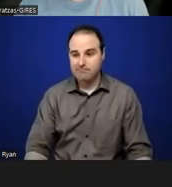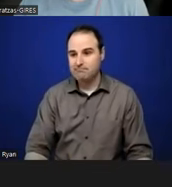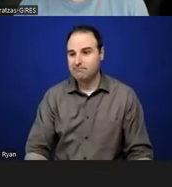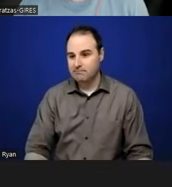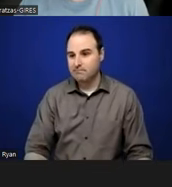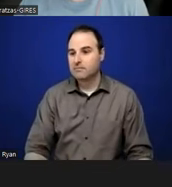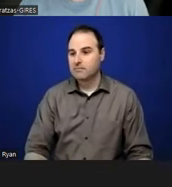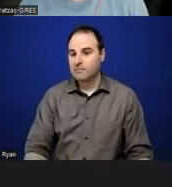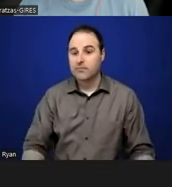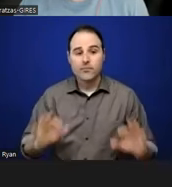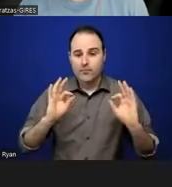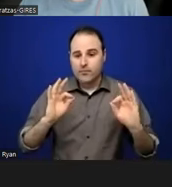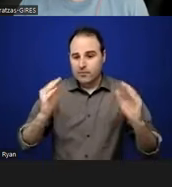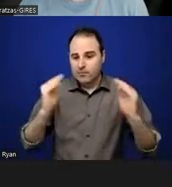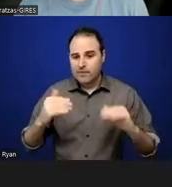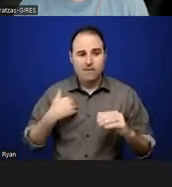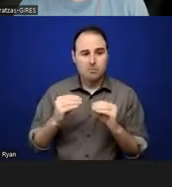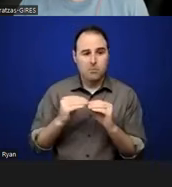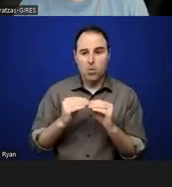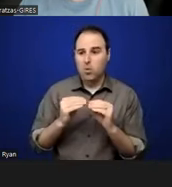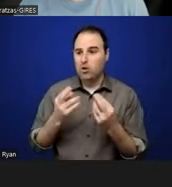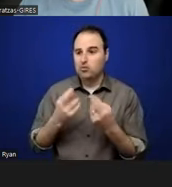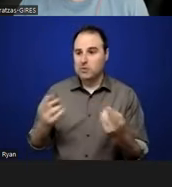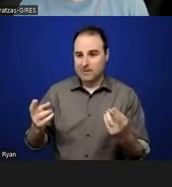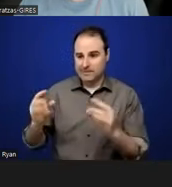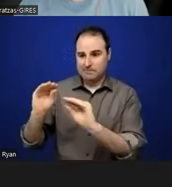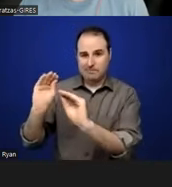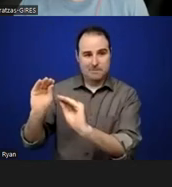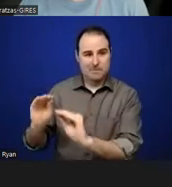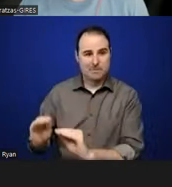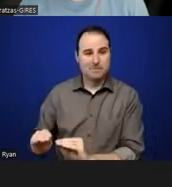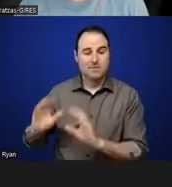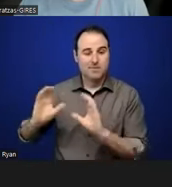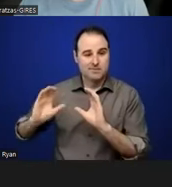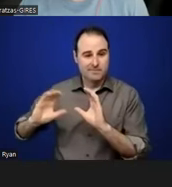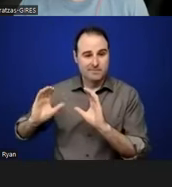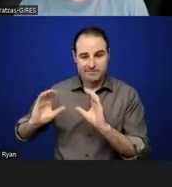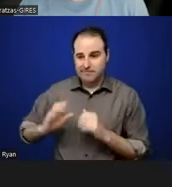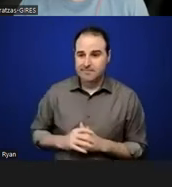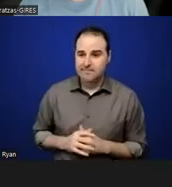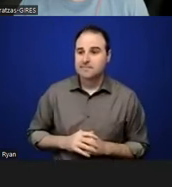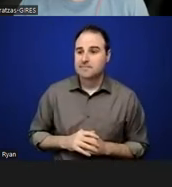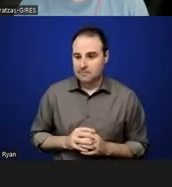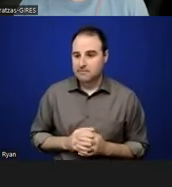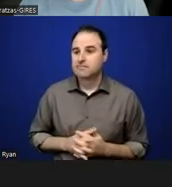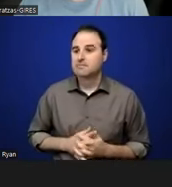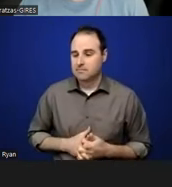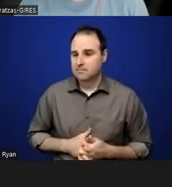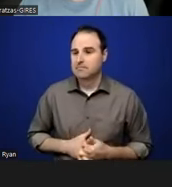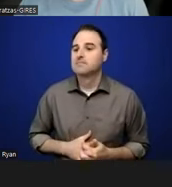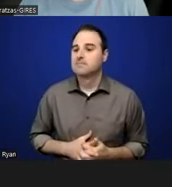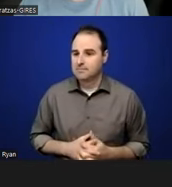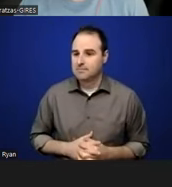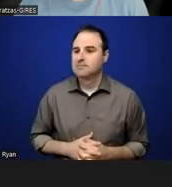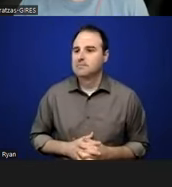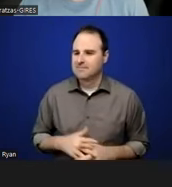There are some more resources being dropped here into the chat, it looks like. I wonder if there's a way